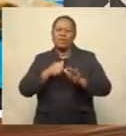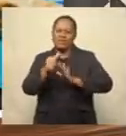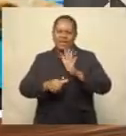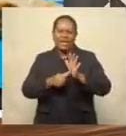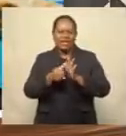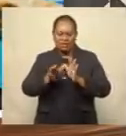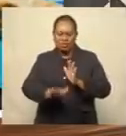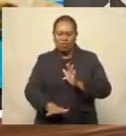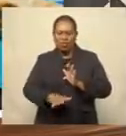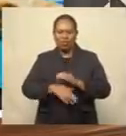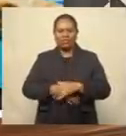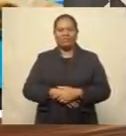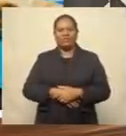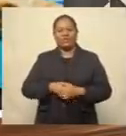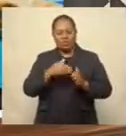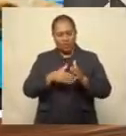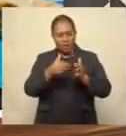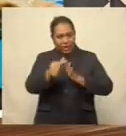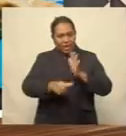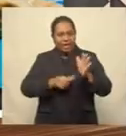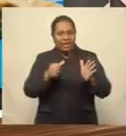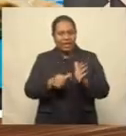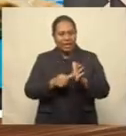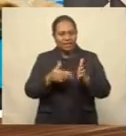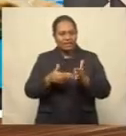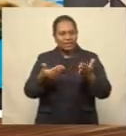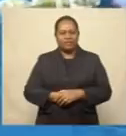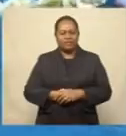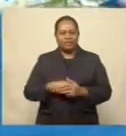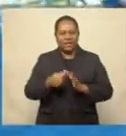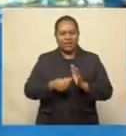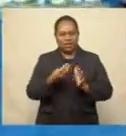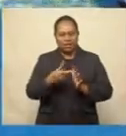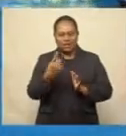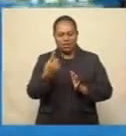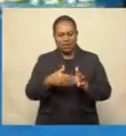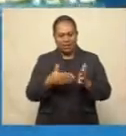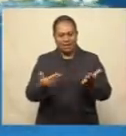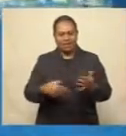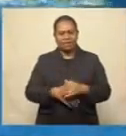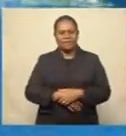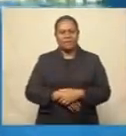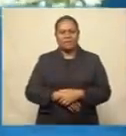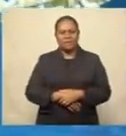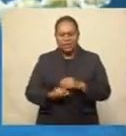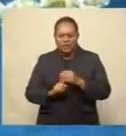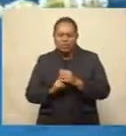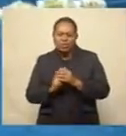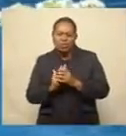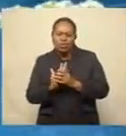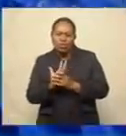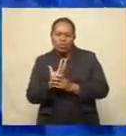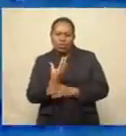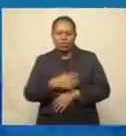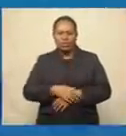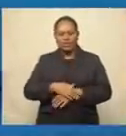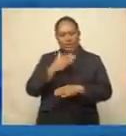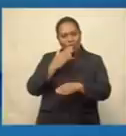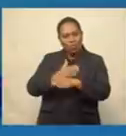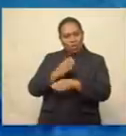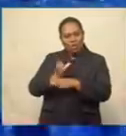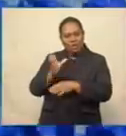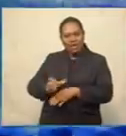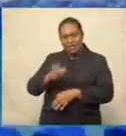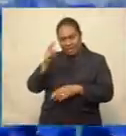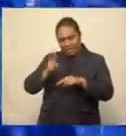but now the 21-year-old has kept the fire burning. Wakasama grew up watching his hotel worker father make